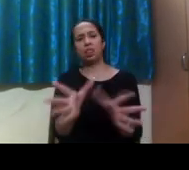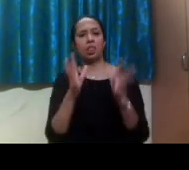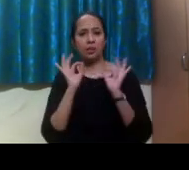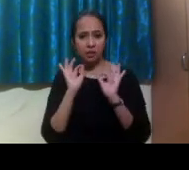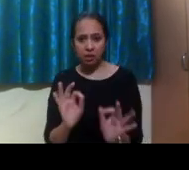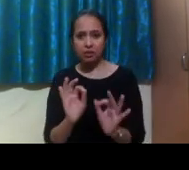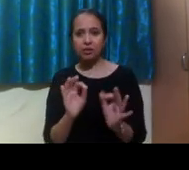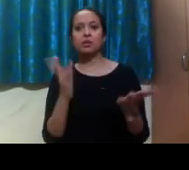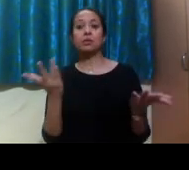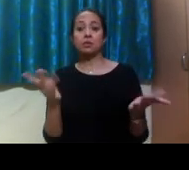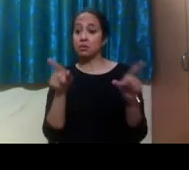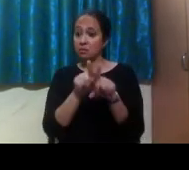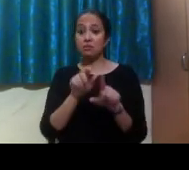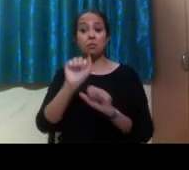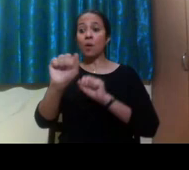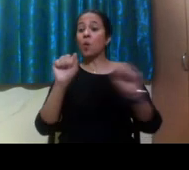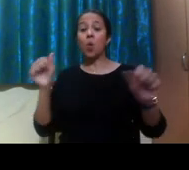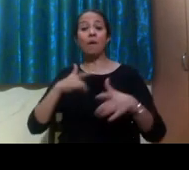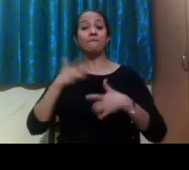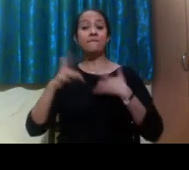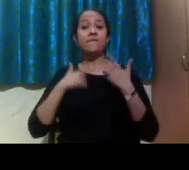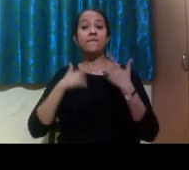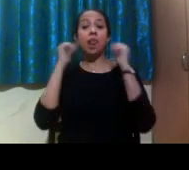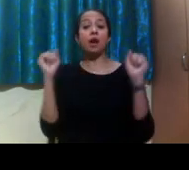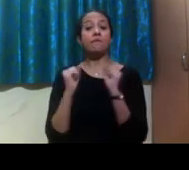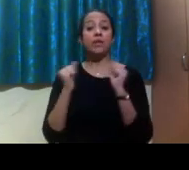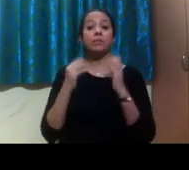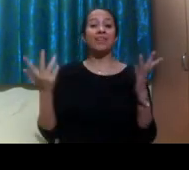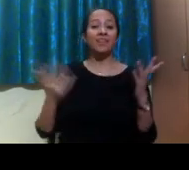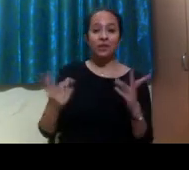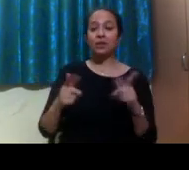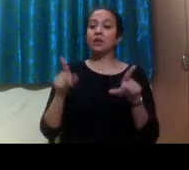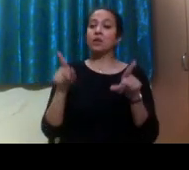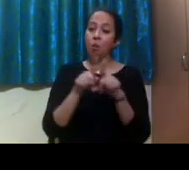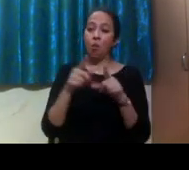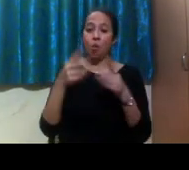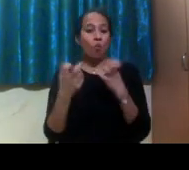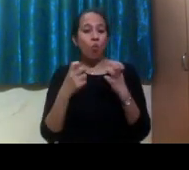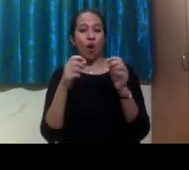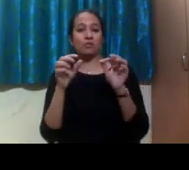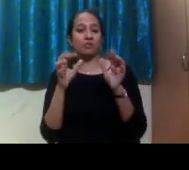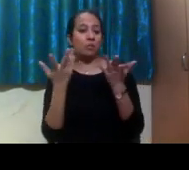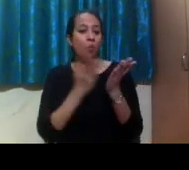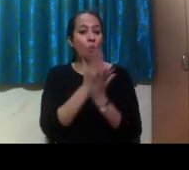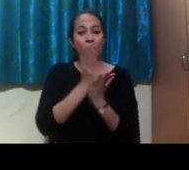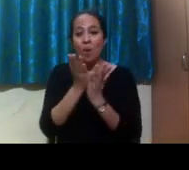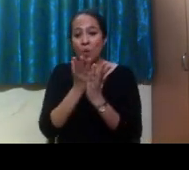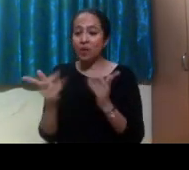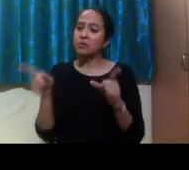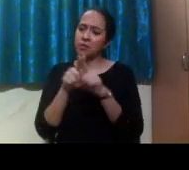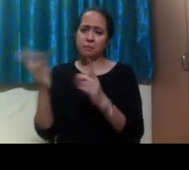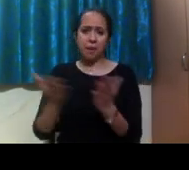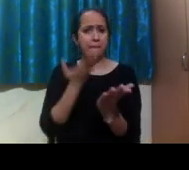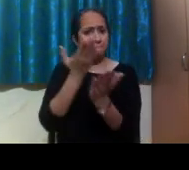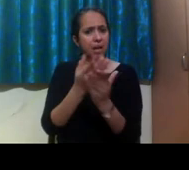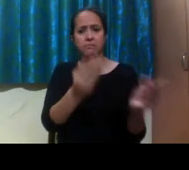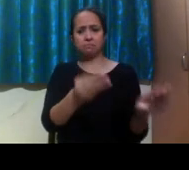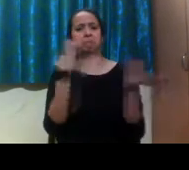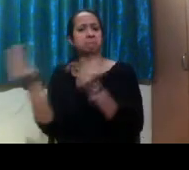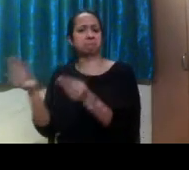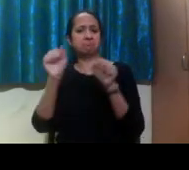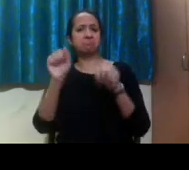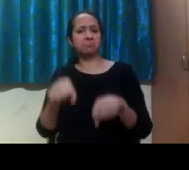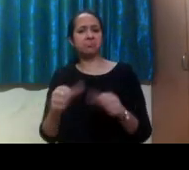so, um, maybe it's just making sure that we can get everything in a digital format. So, and go on a computer screen, just however that kind of, that might affect you. So, um,